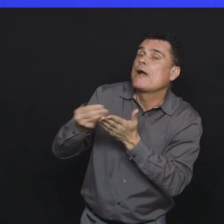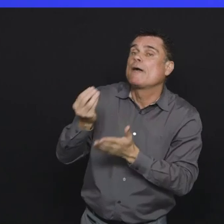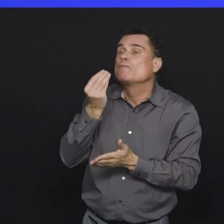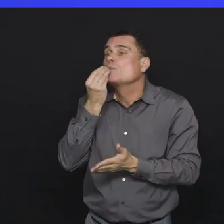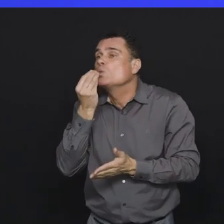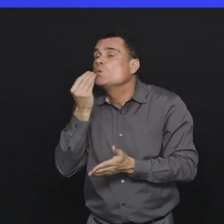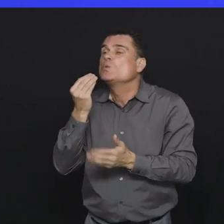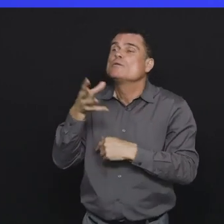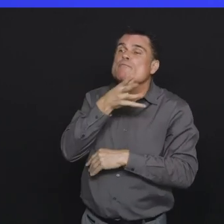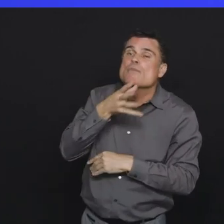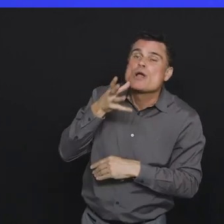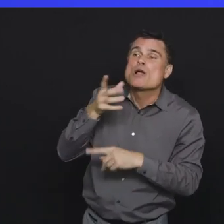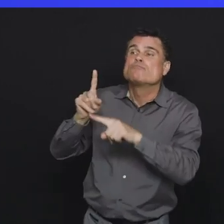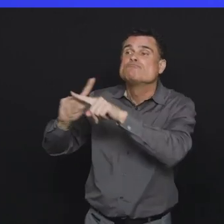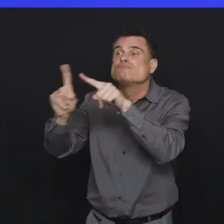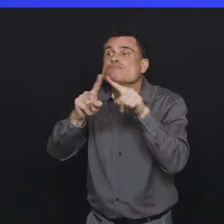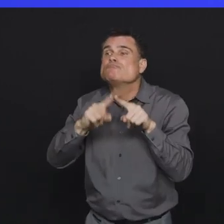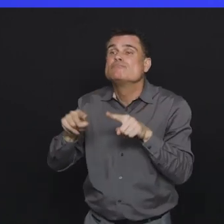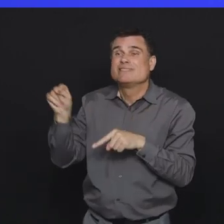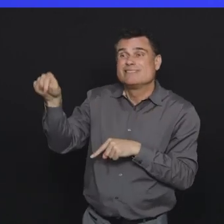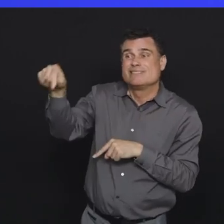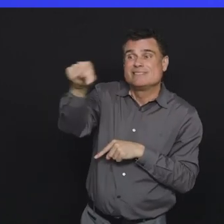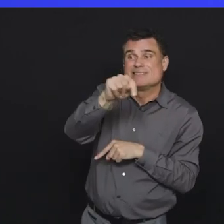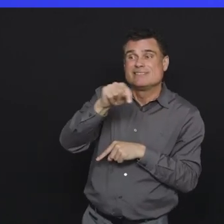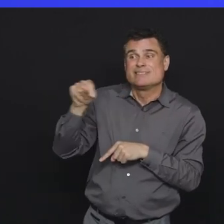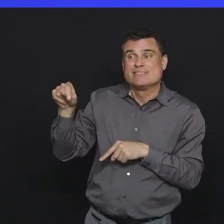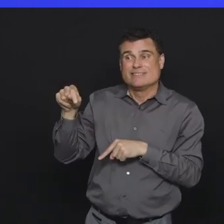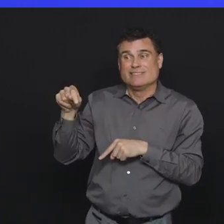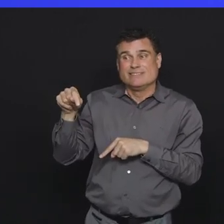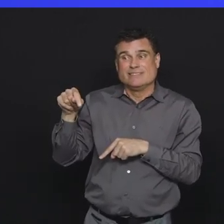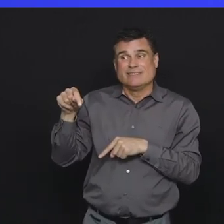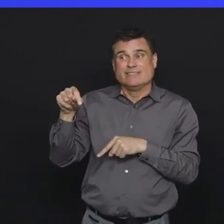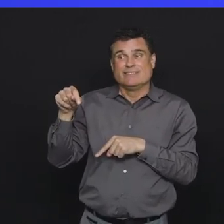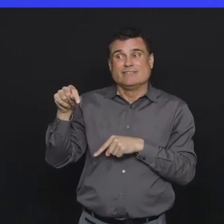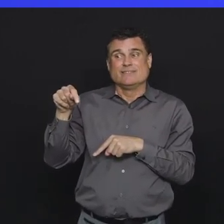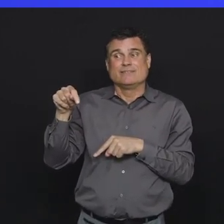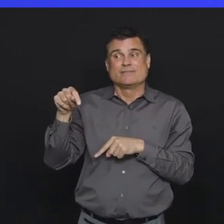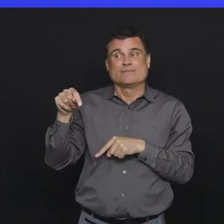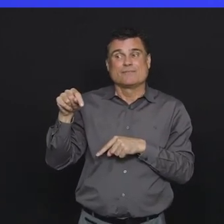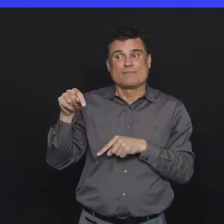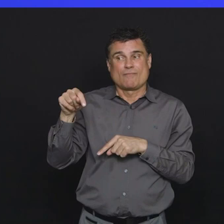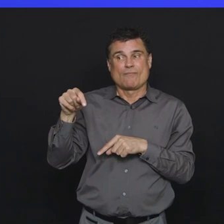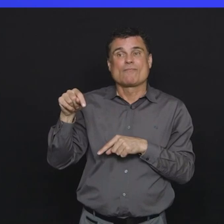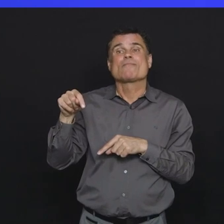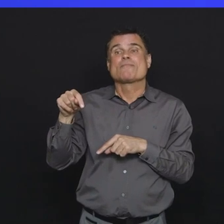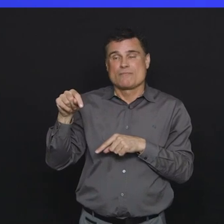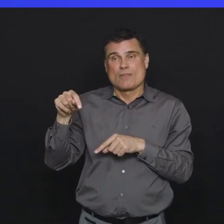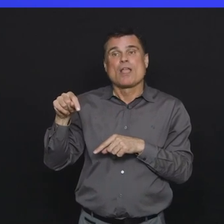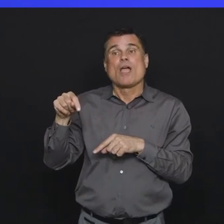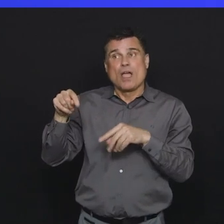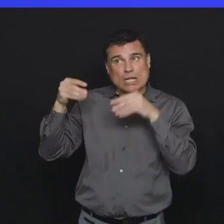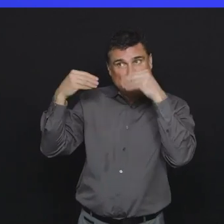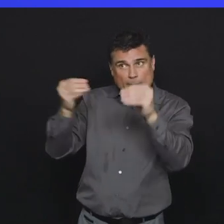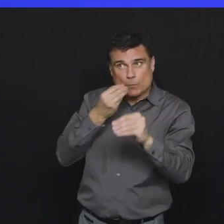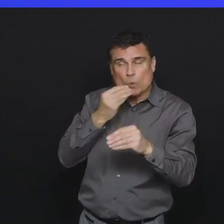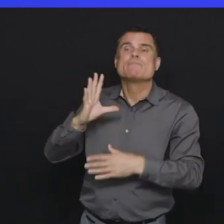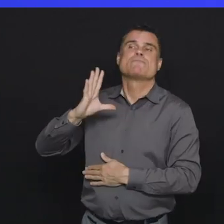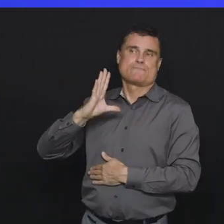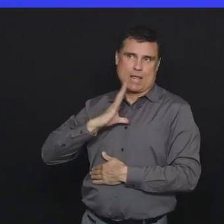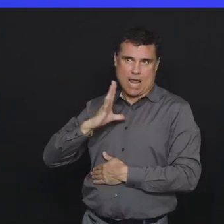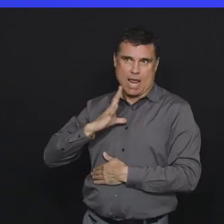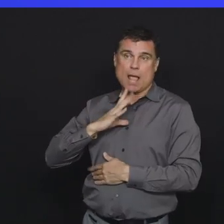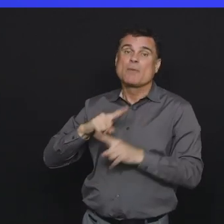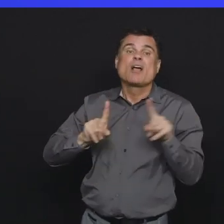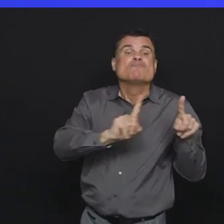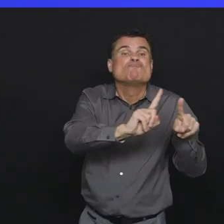community markets, must only allow vendors that serve food to be sold at these events. So vendors of all